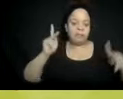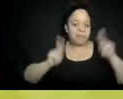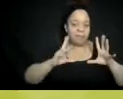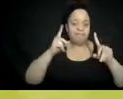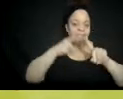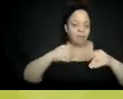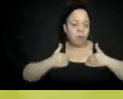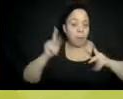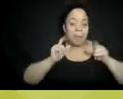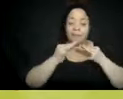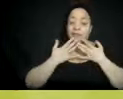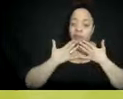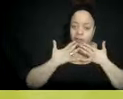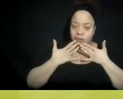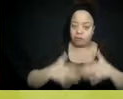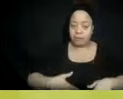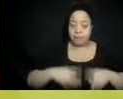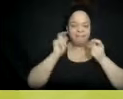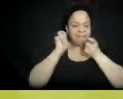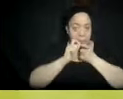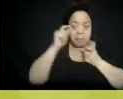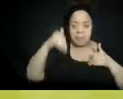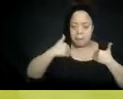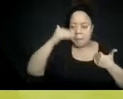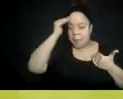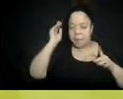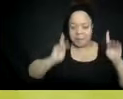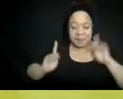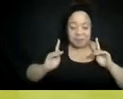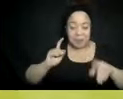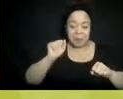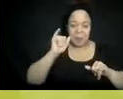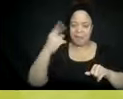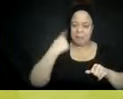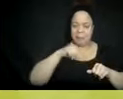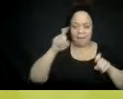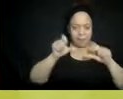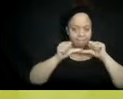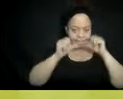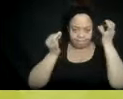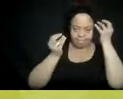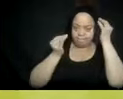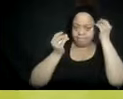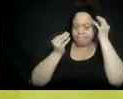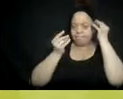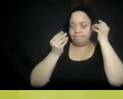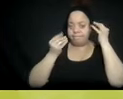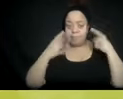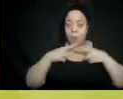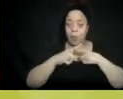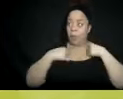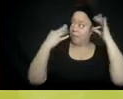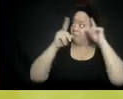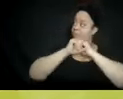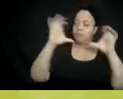something we have to constantly be thinking about when we're thinking about criminalization, what it means and how it plays out